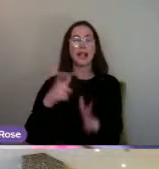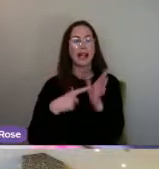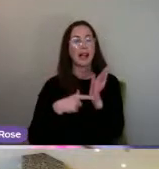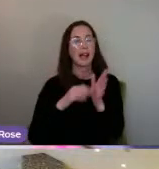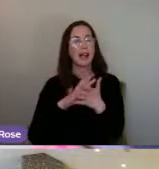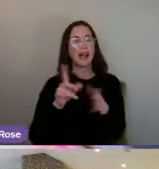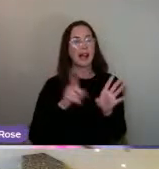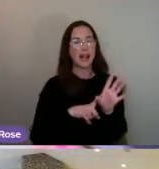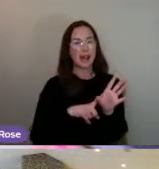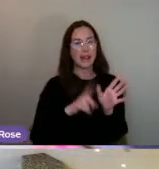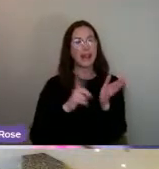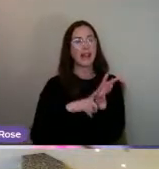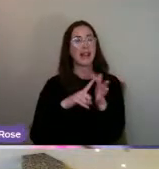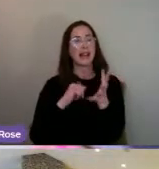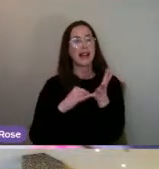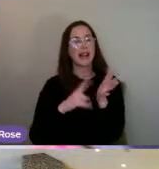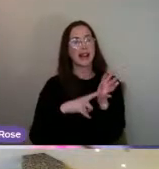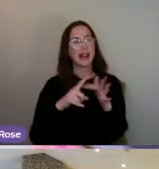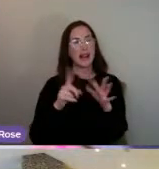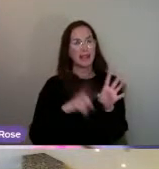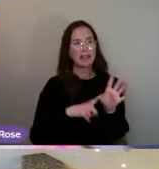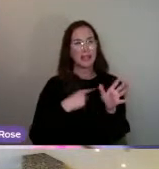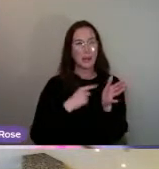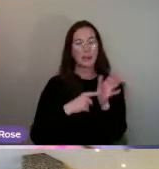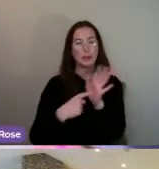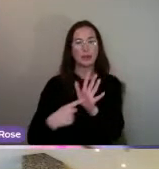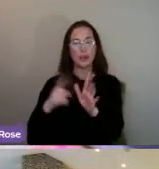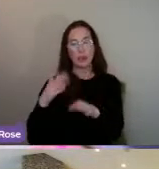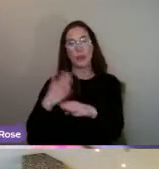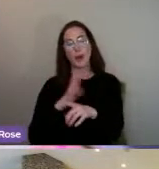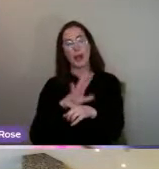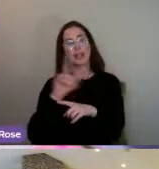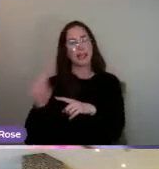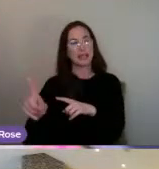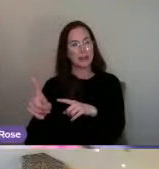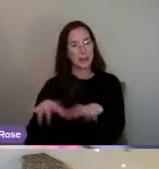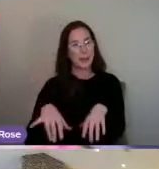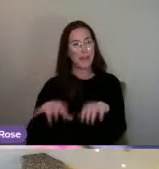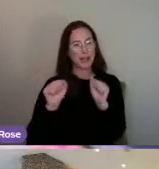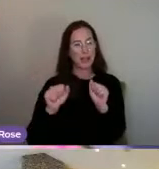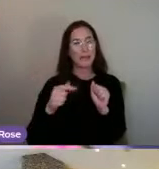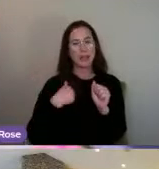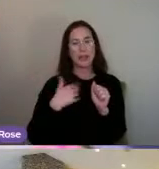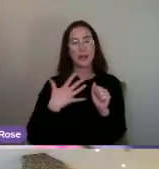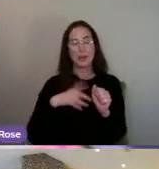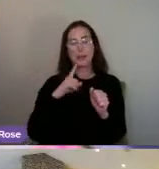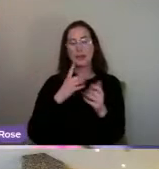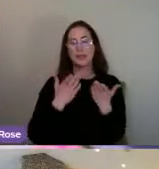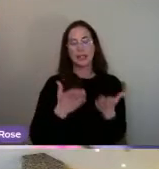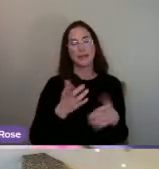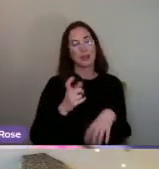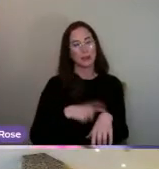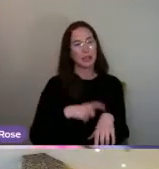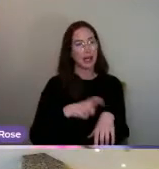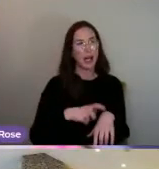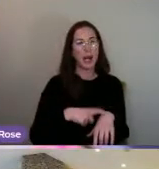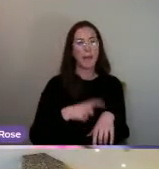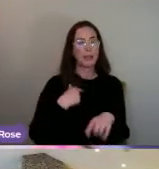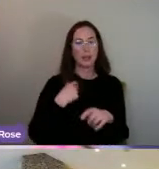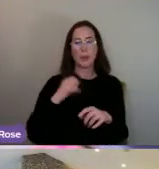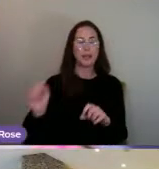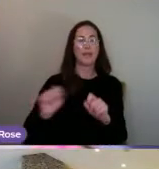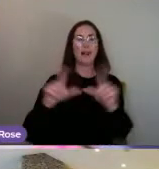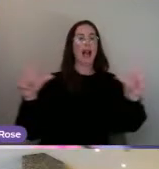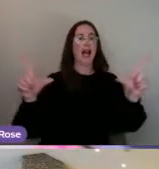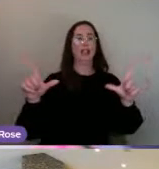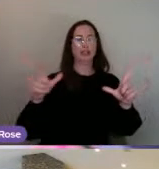next week at the beginning, if that's okay, and Anna and Sally, because I want to give you the proper time. I don't want to just flash them up.